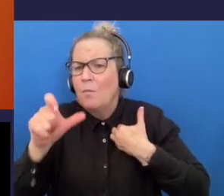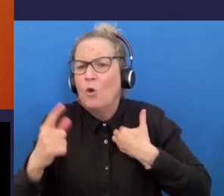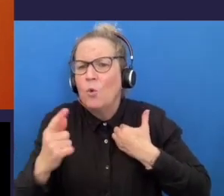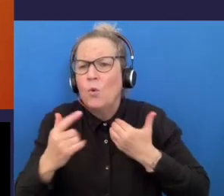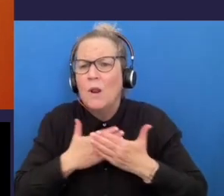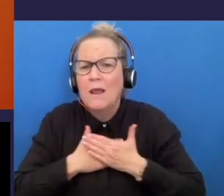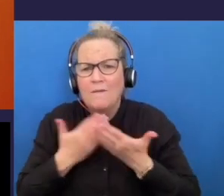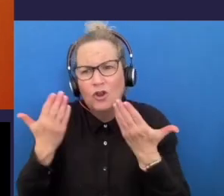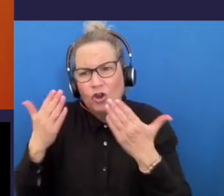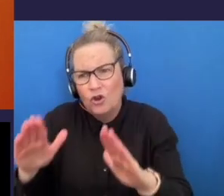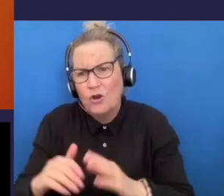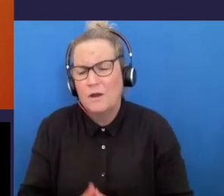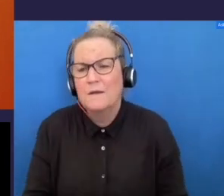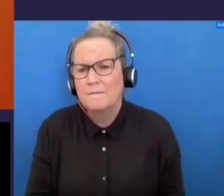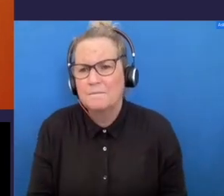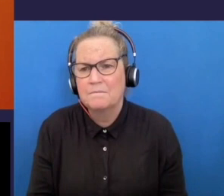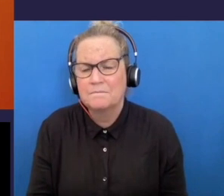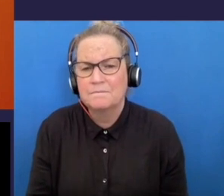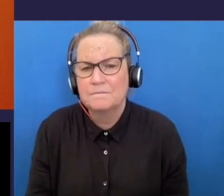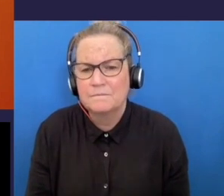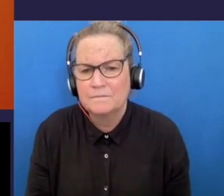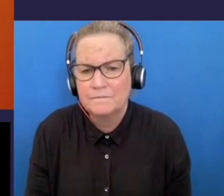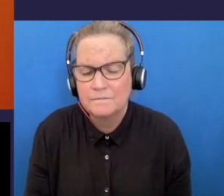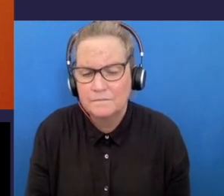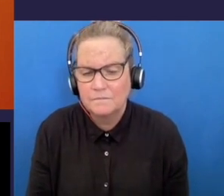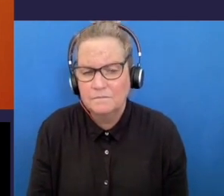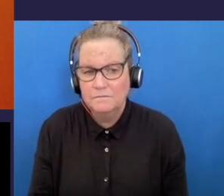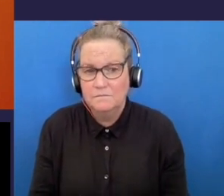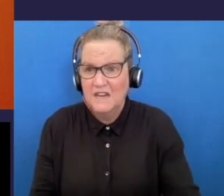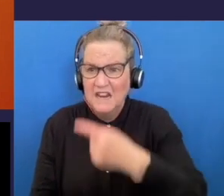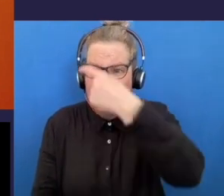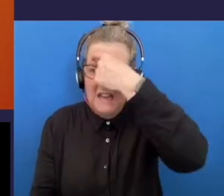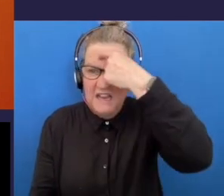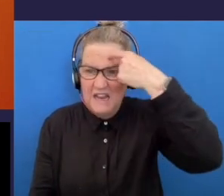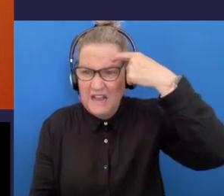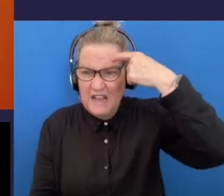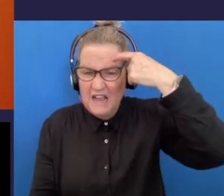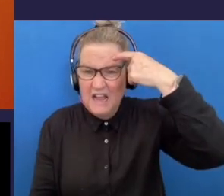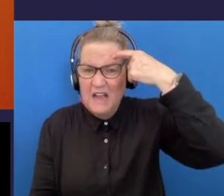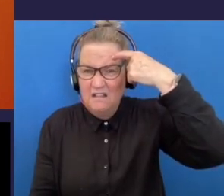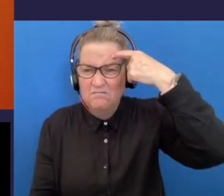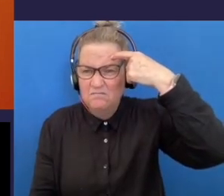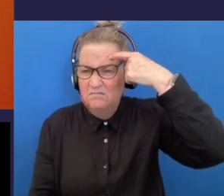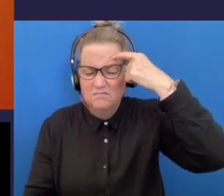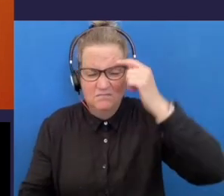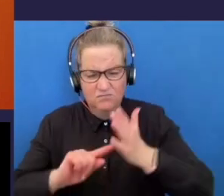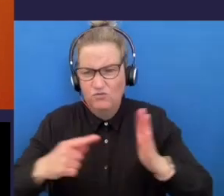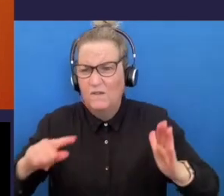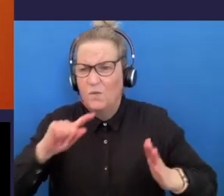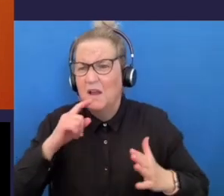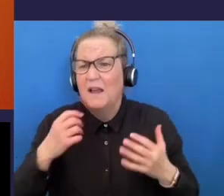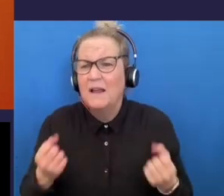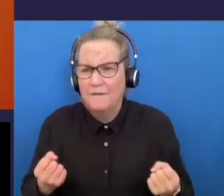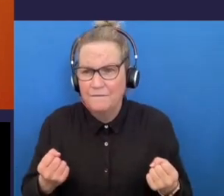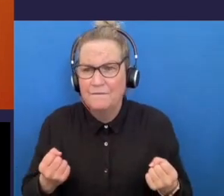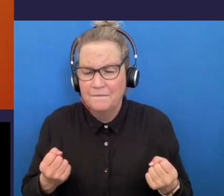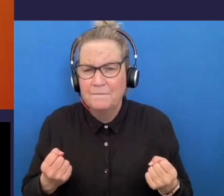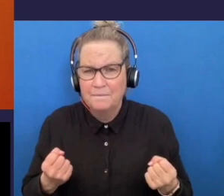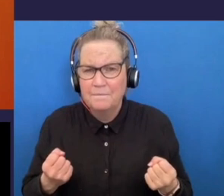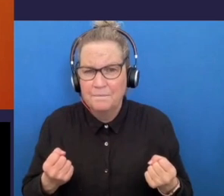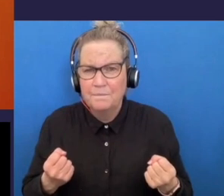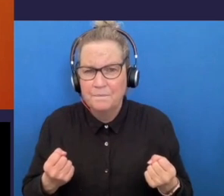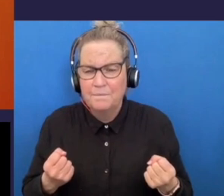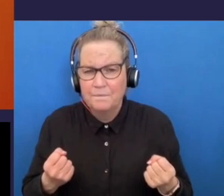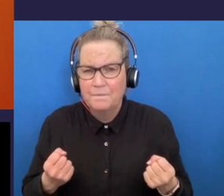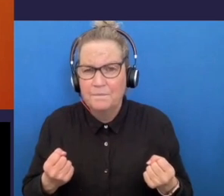and that there that their scar will never leave that tree for the entirety of that tree's life new nutrients will grow around